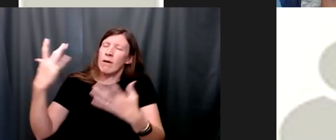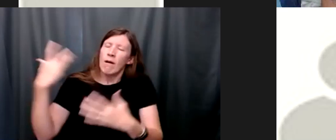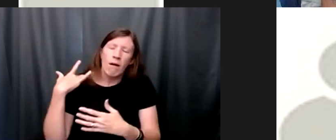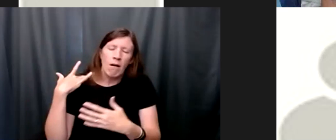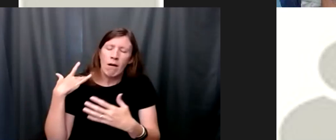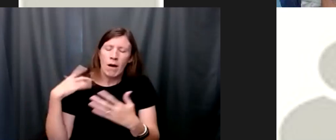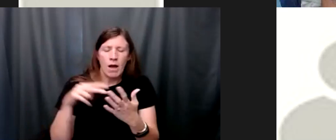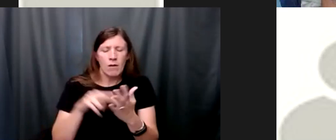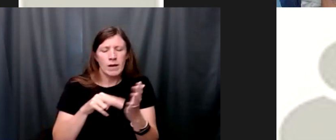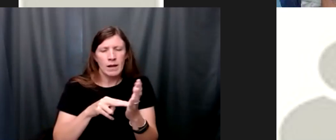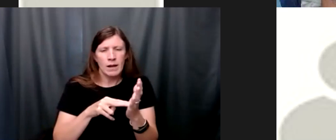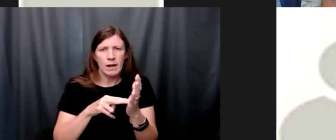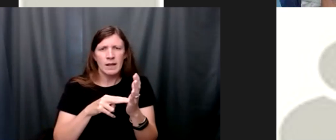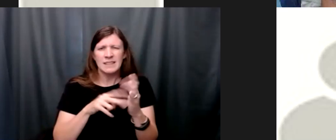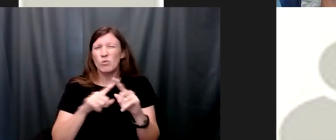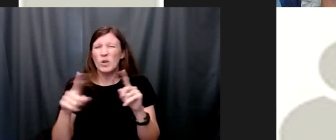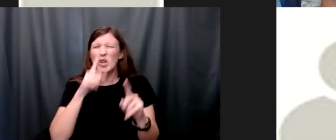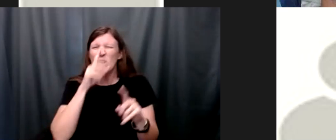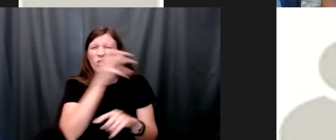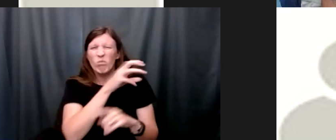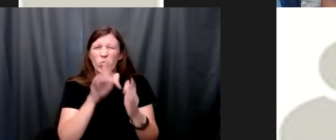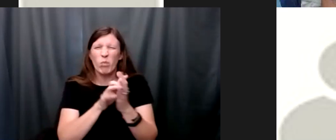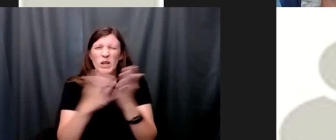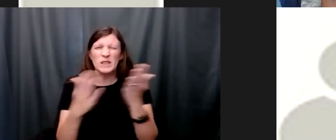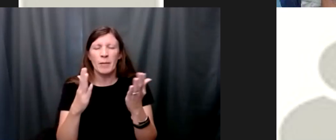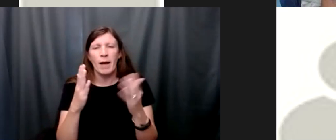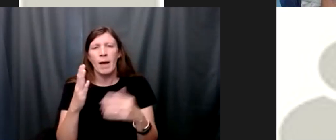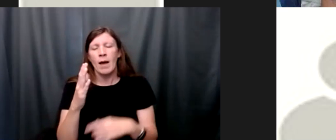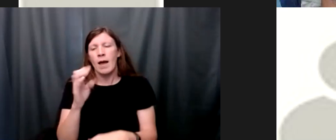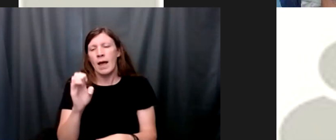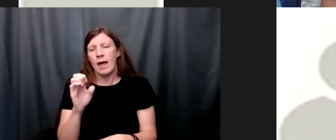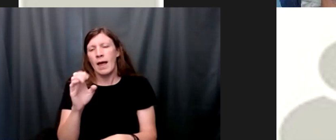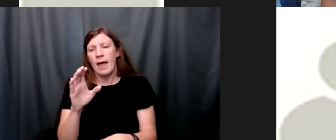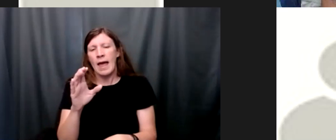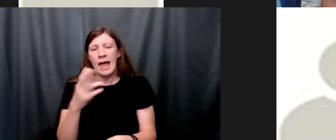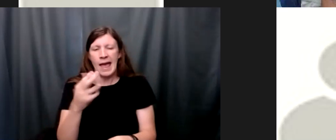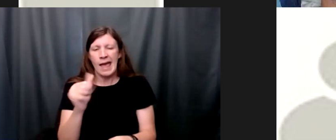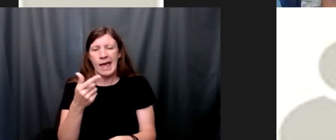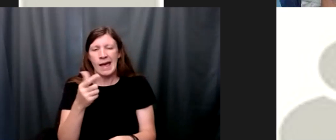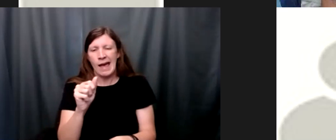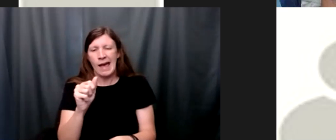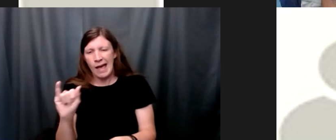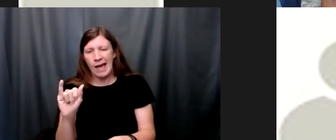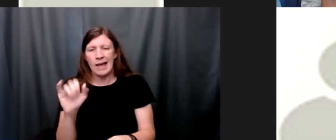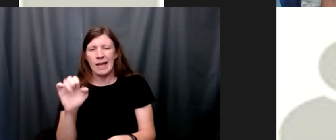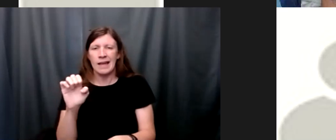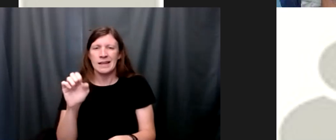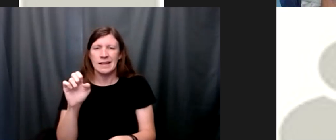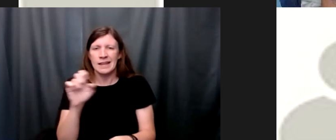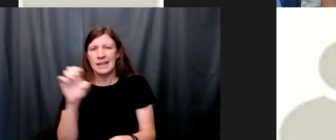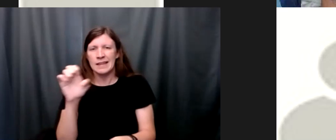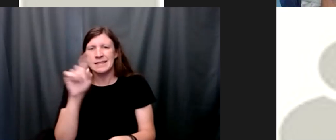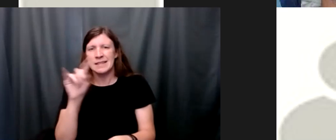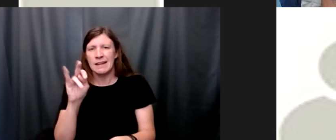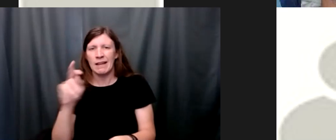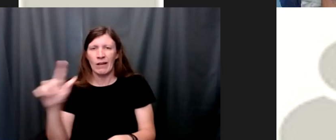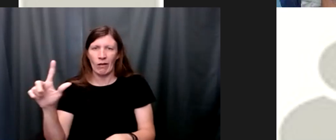bible hagi and zechariah malachi and as i'm reading through the scriptures this last week i came upon the next book that i'm supposed